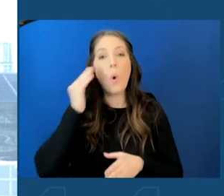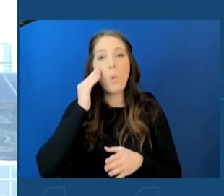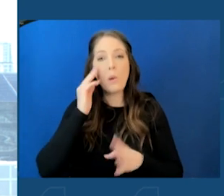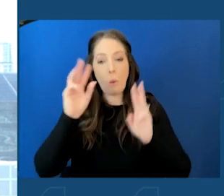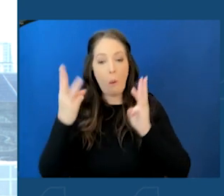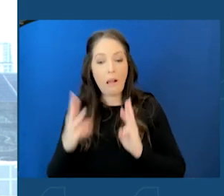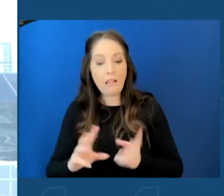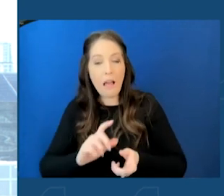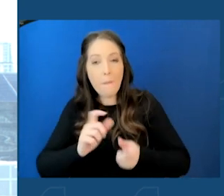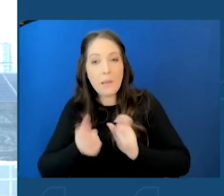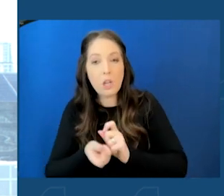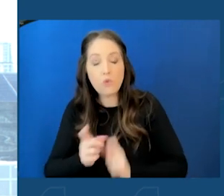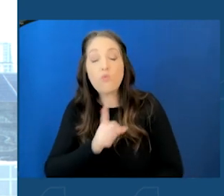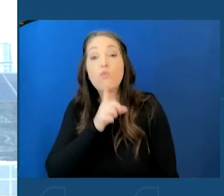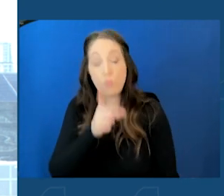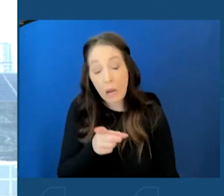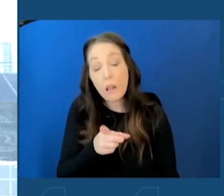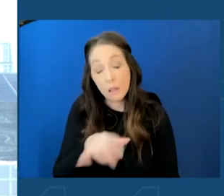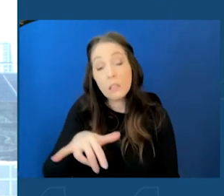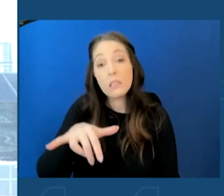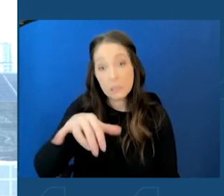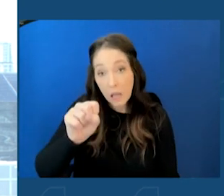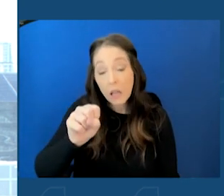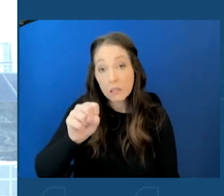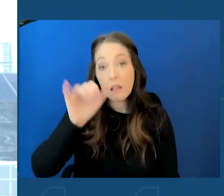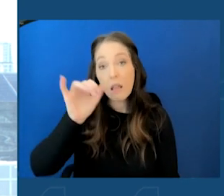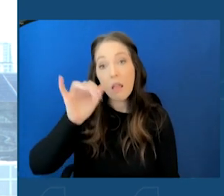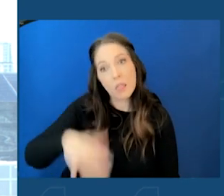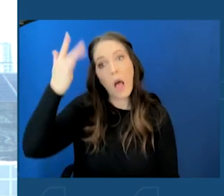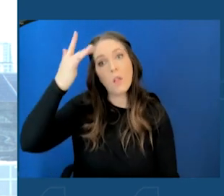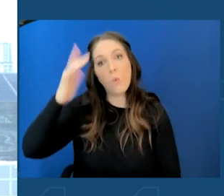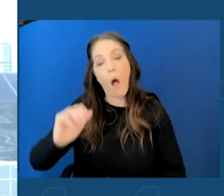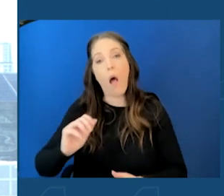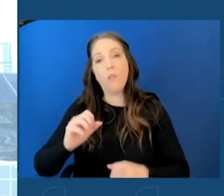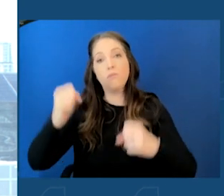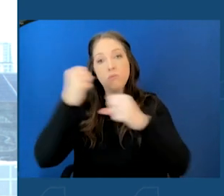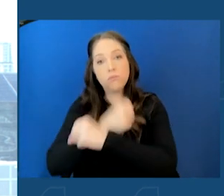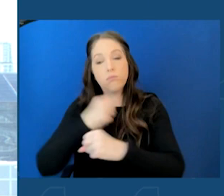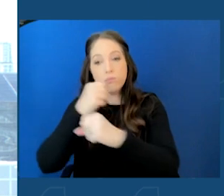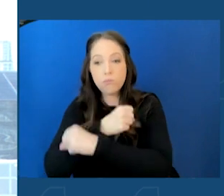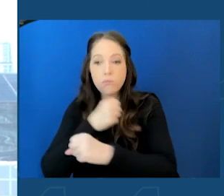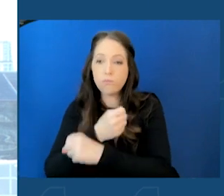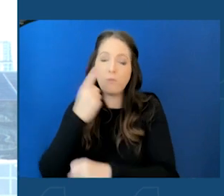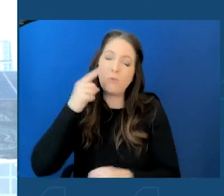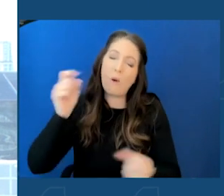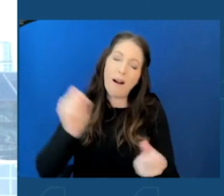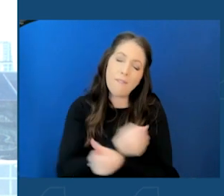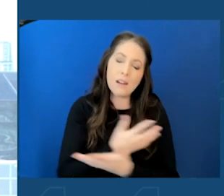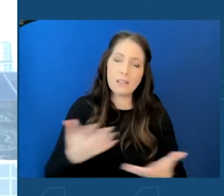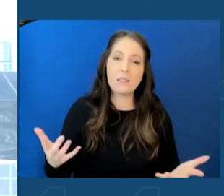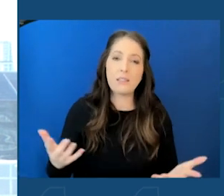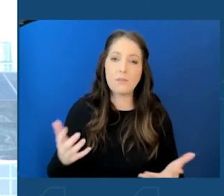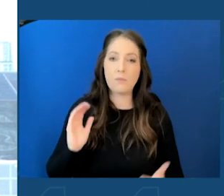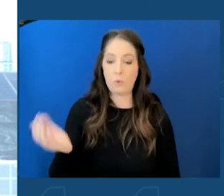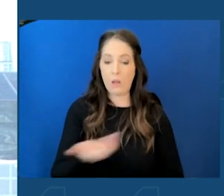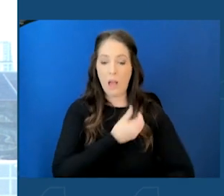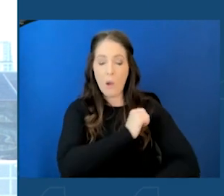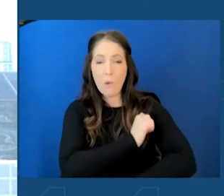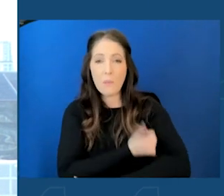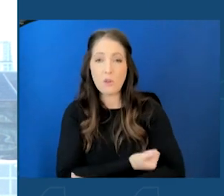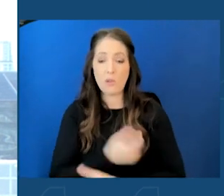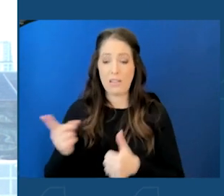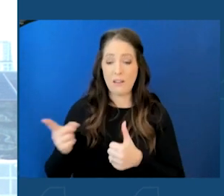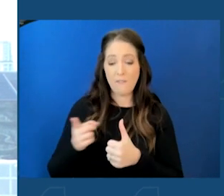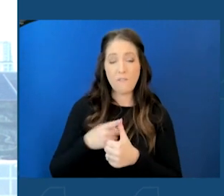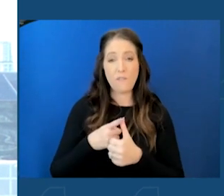but it's existential. And that's why we're in this fight for all we are worth. In our administration's first term, we